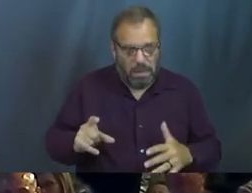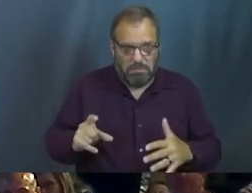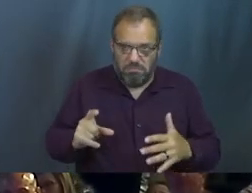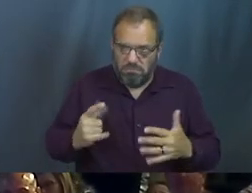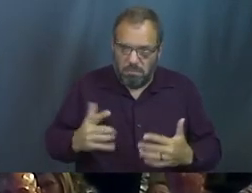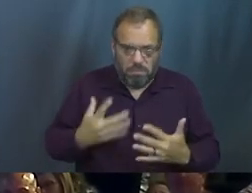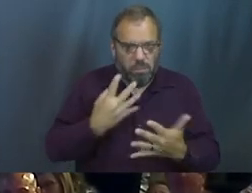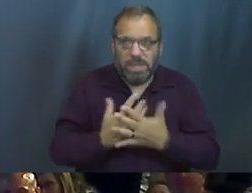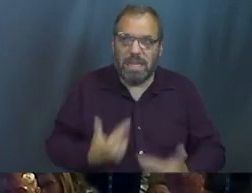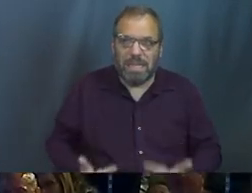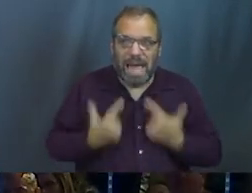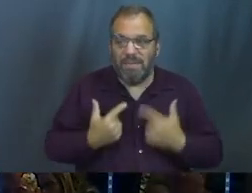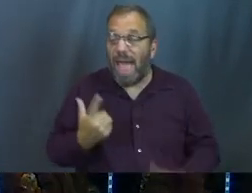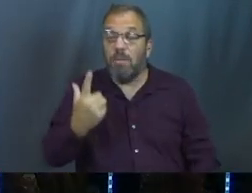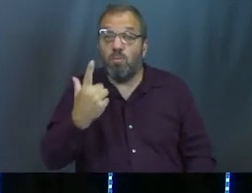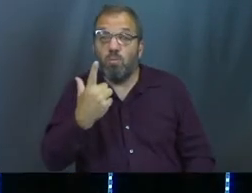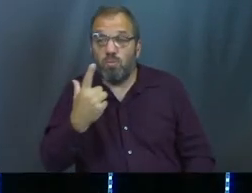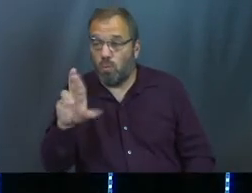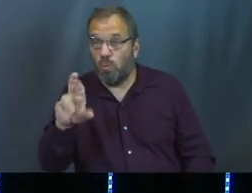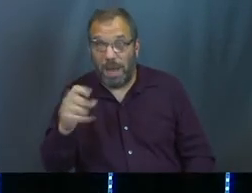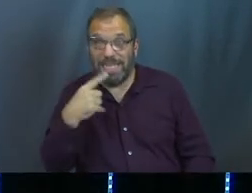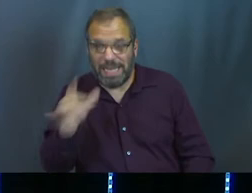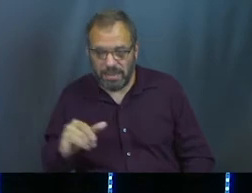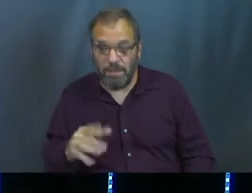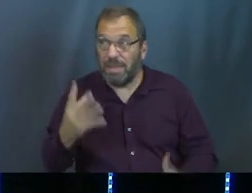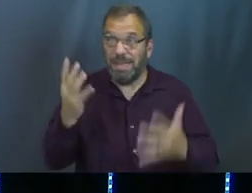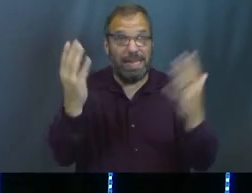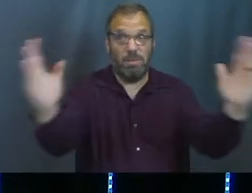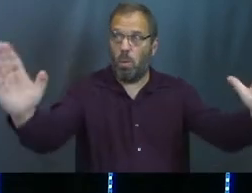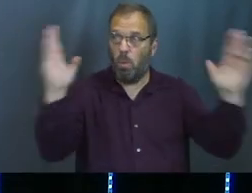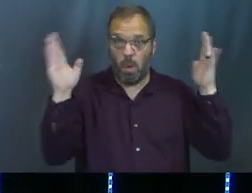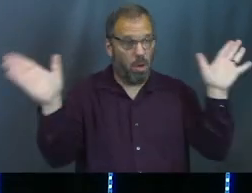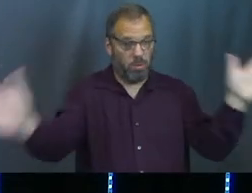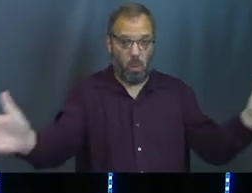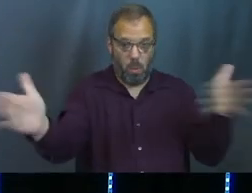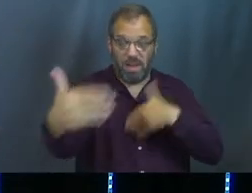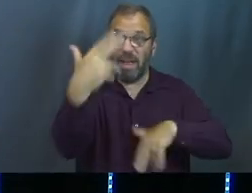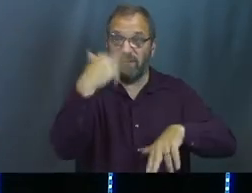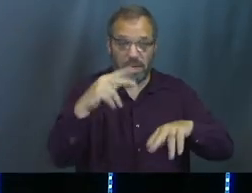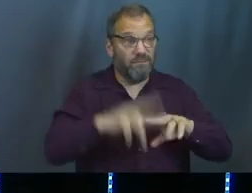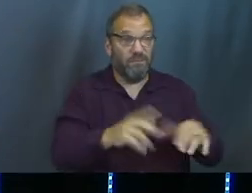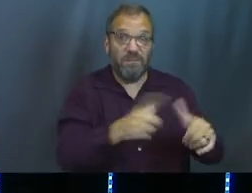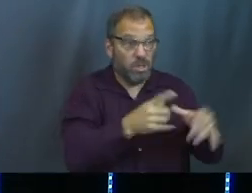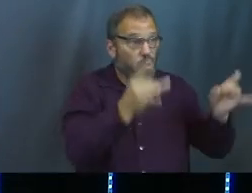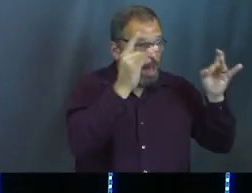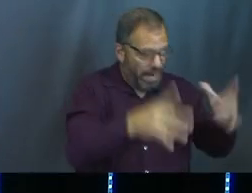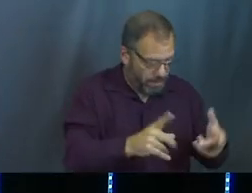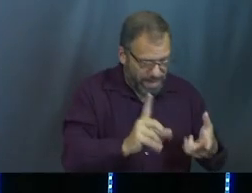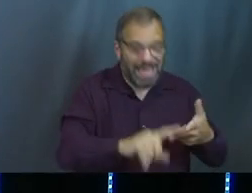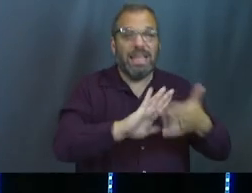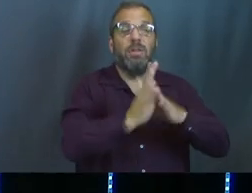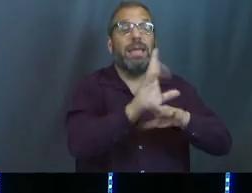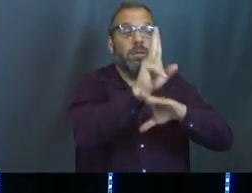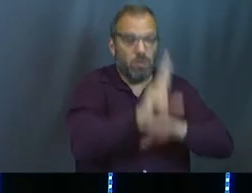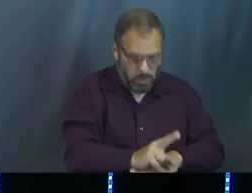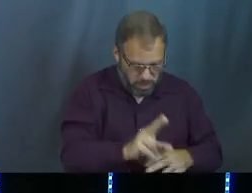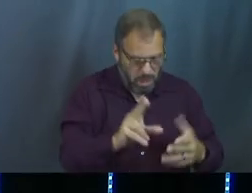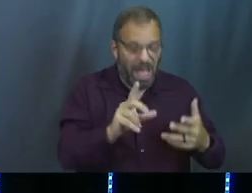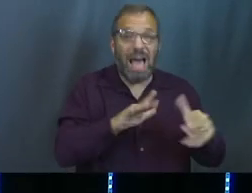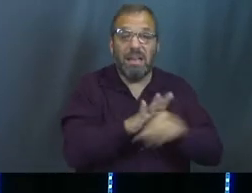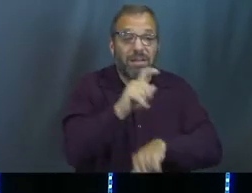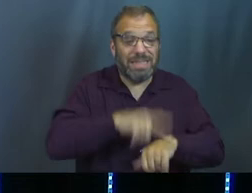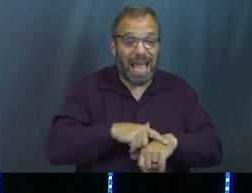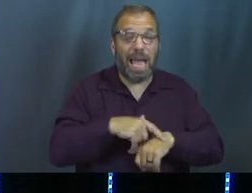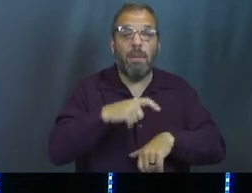survive. So here's what Red, here's how Red actually says it in the movie. He says, these walls are funny, these prison walls. First you hate them, then you get used to them. Enough